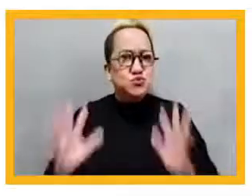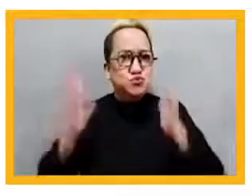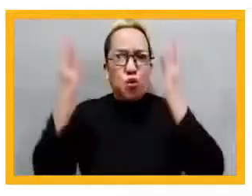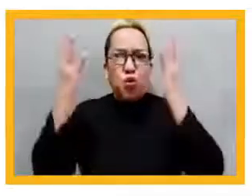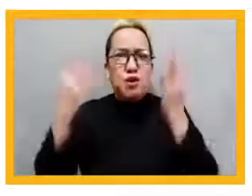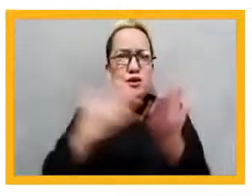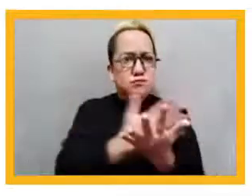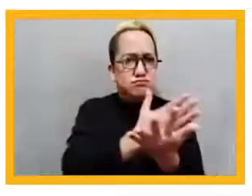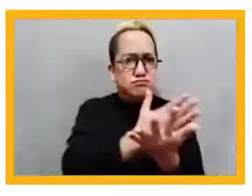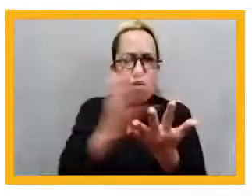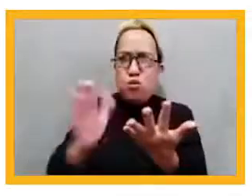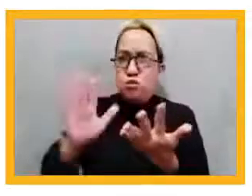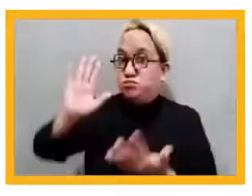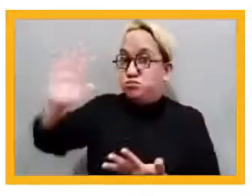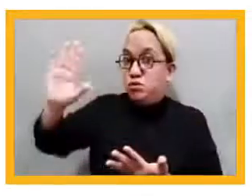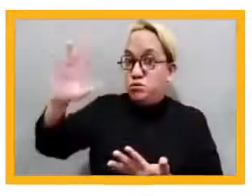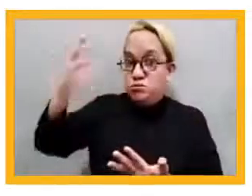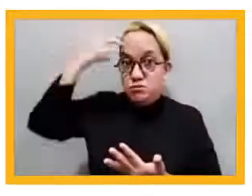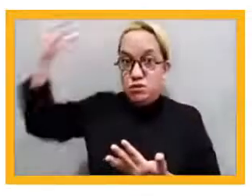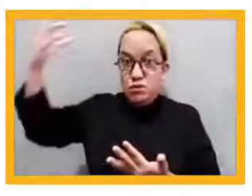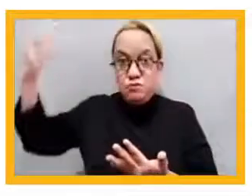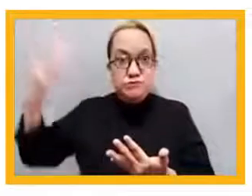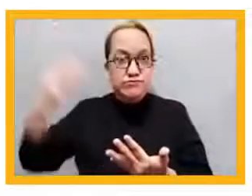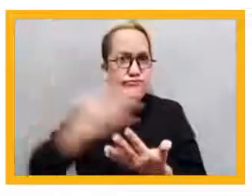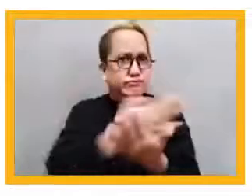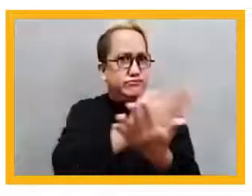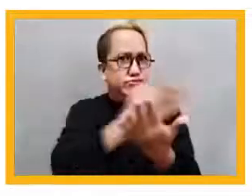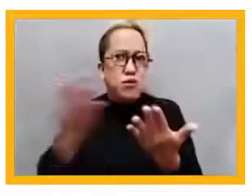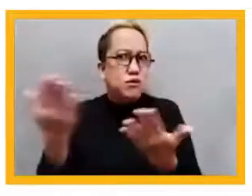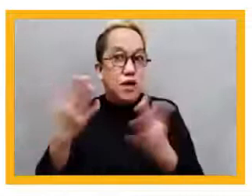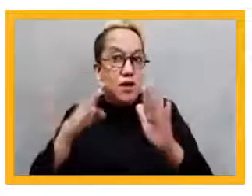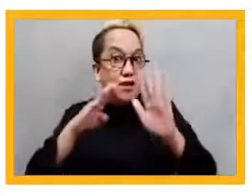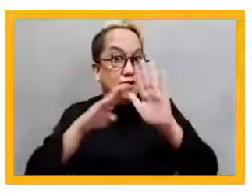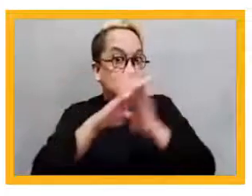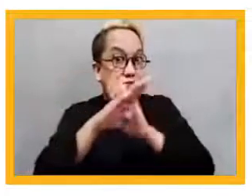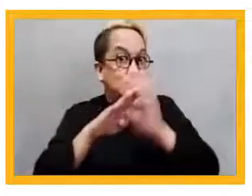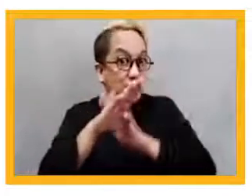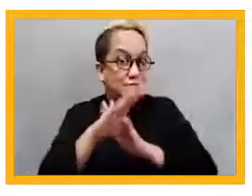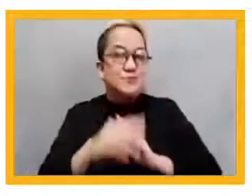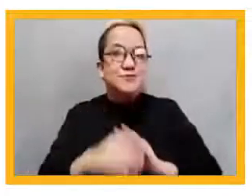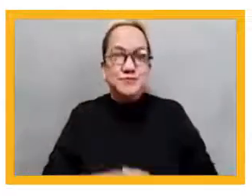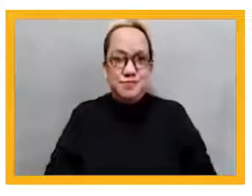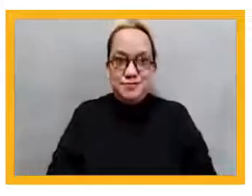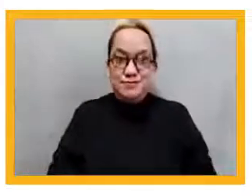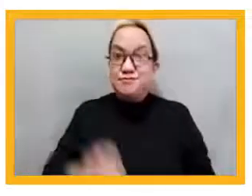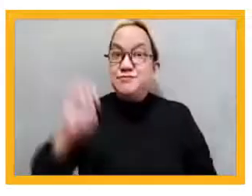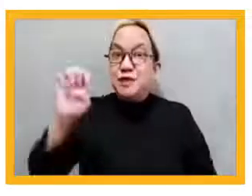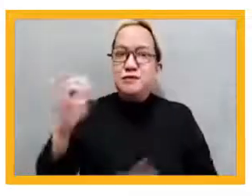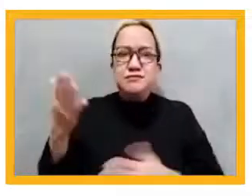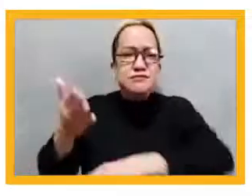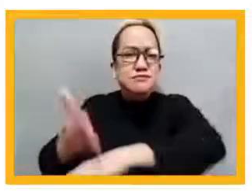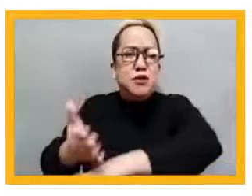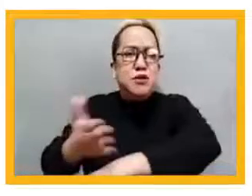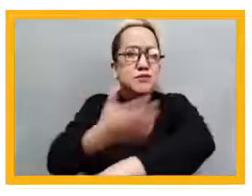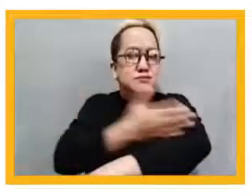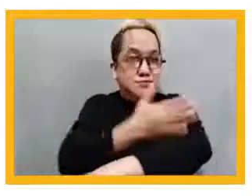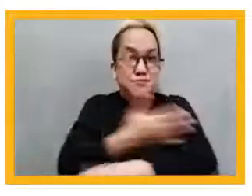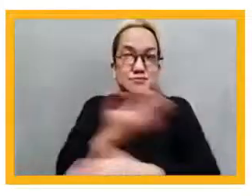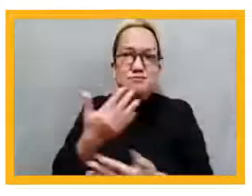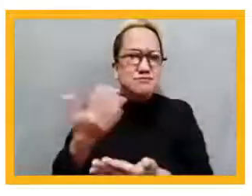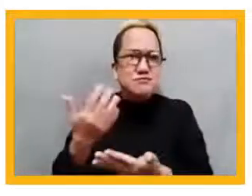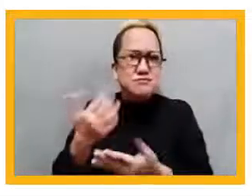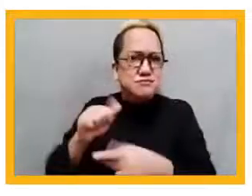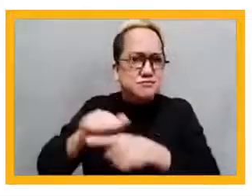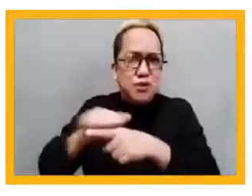education development, and E, harnessing technology to enhance human creativity. So we would really like your